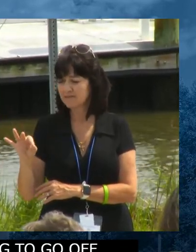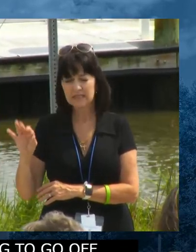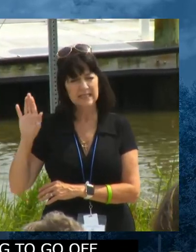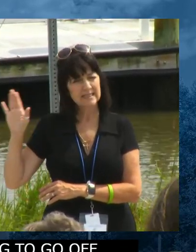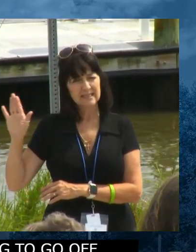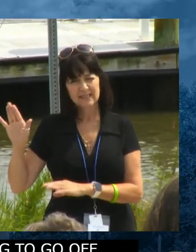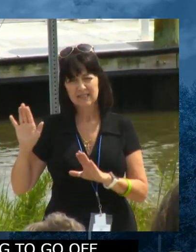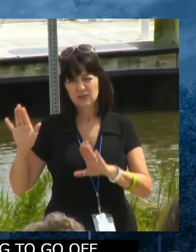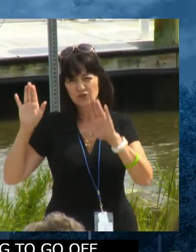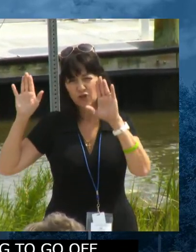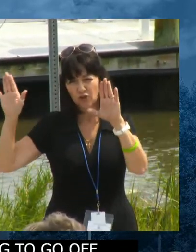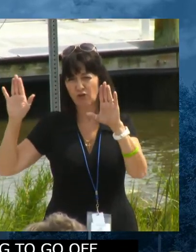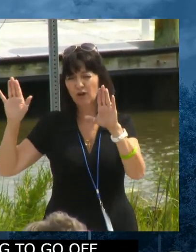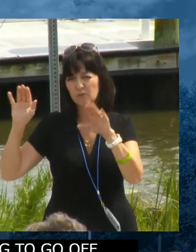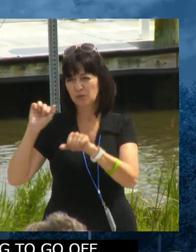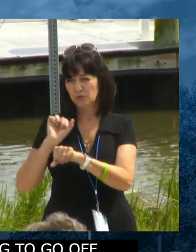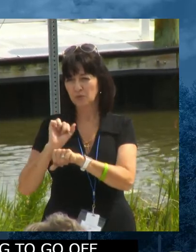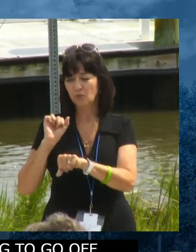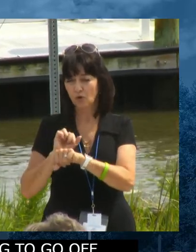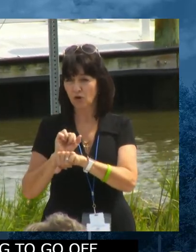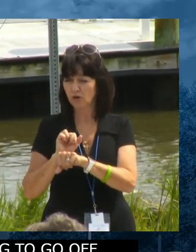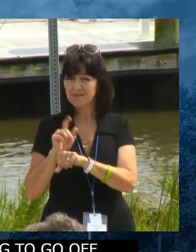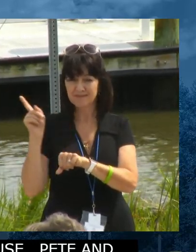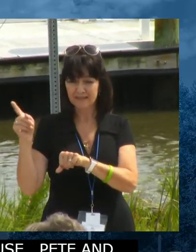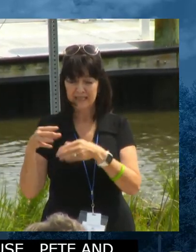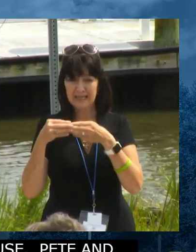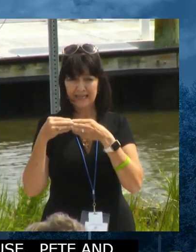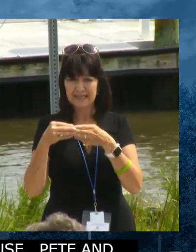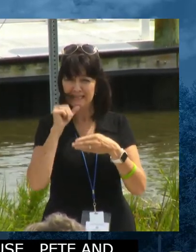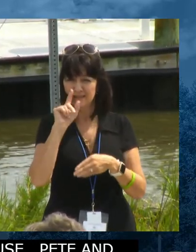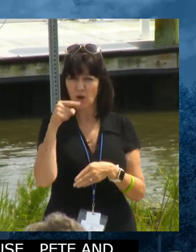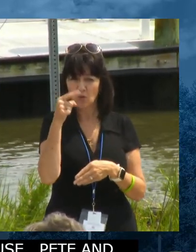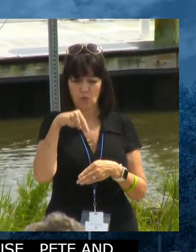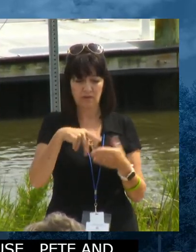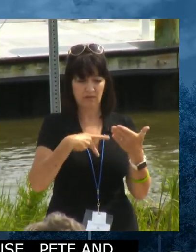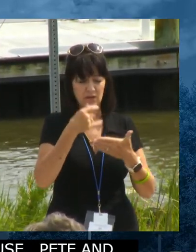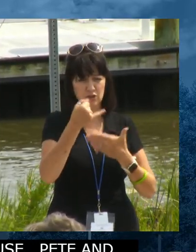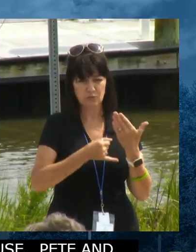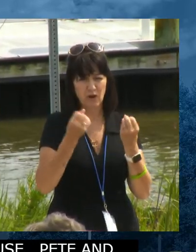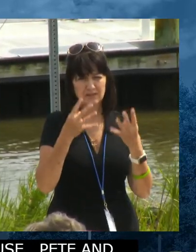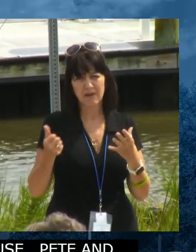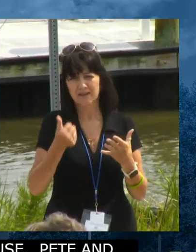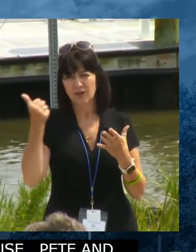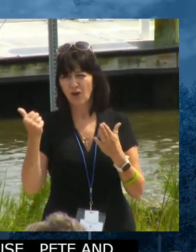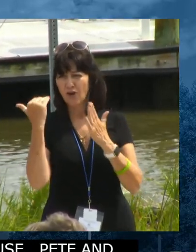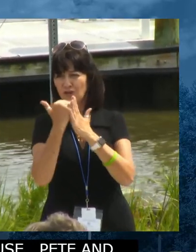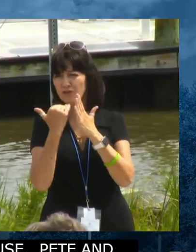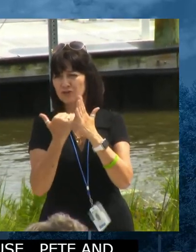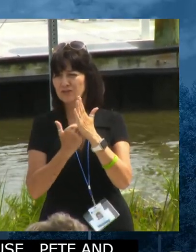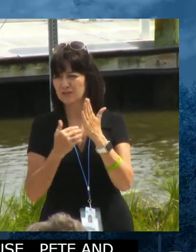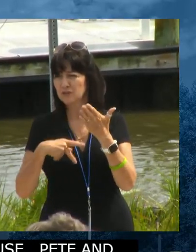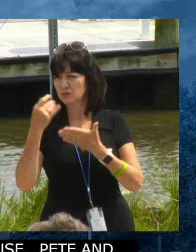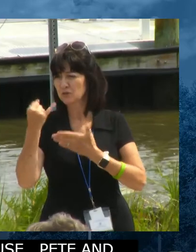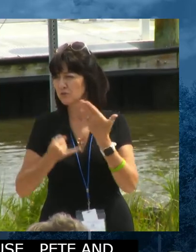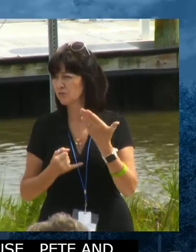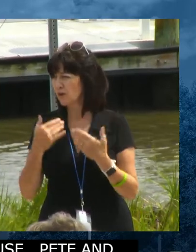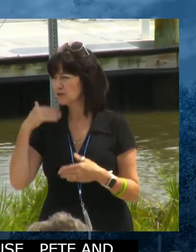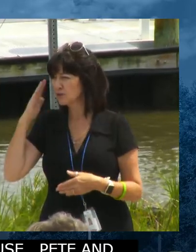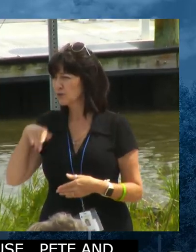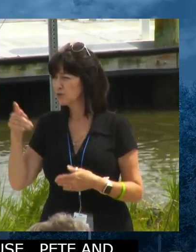help kind of lead not only this initiative, but but many others through the state and and the speaker would like to say a few words.